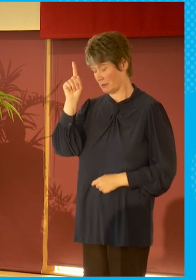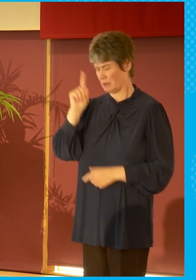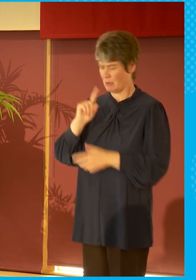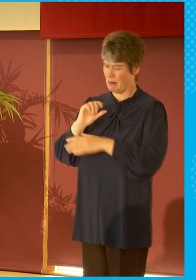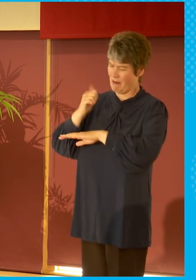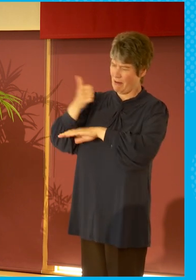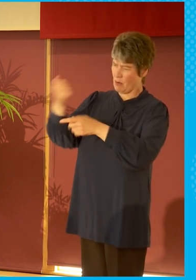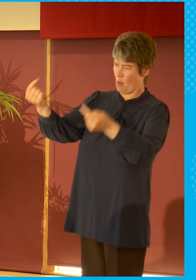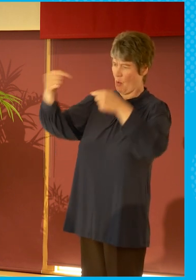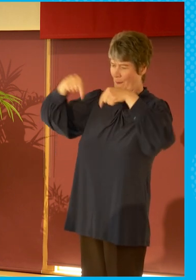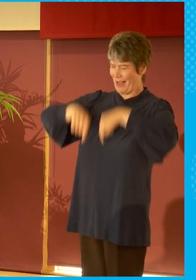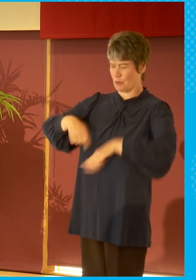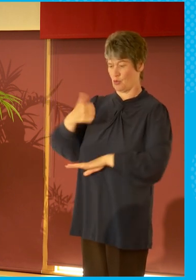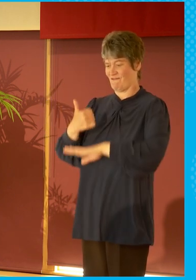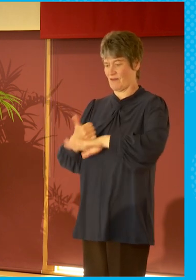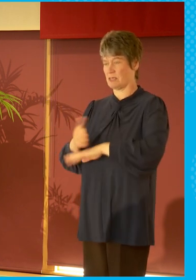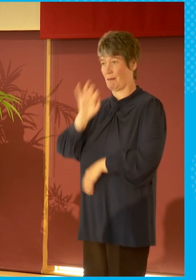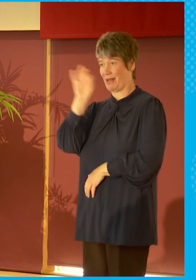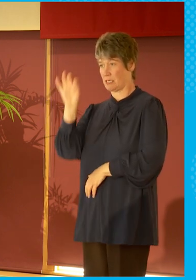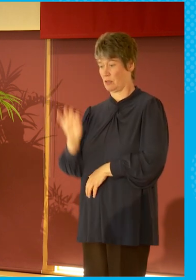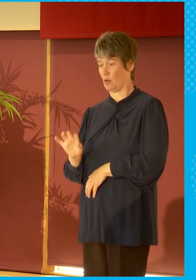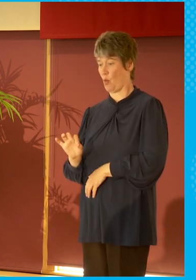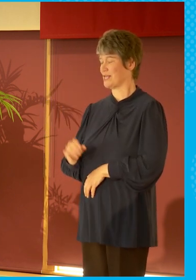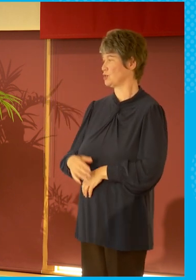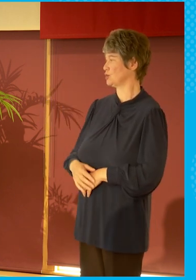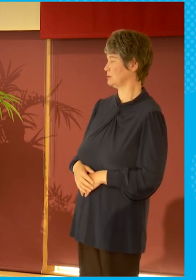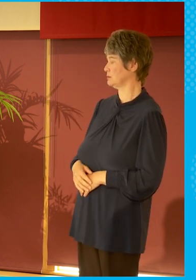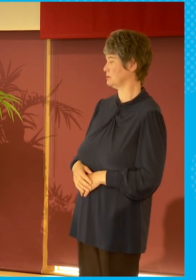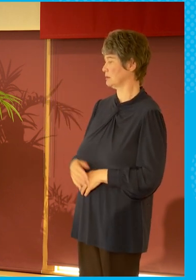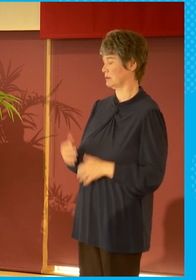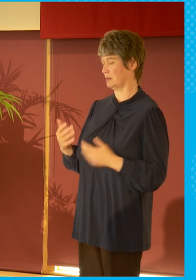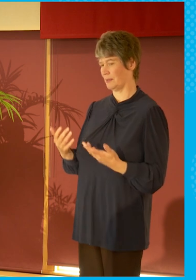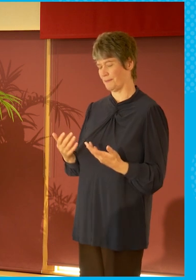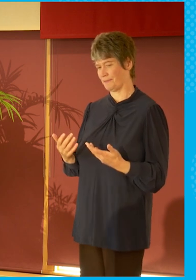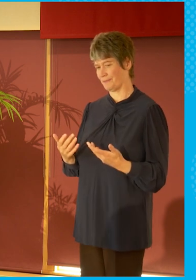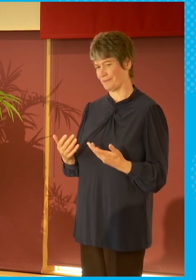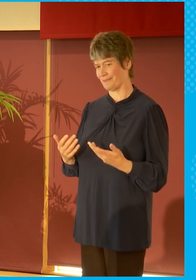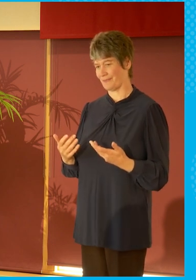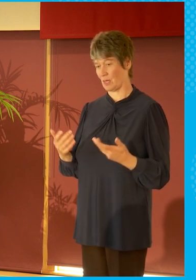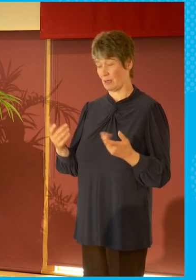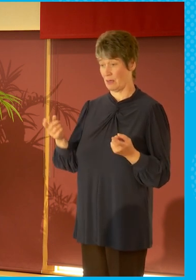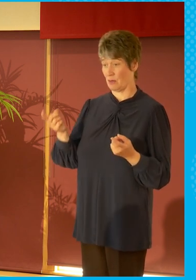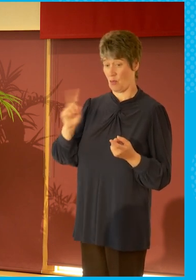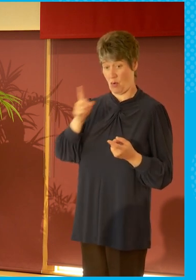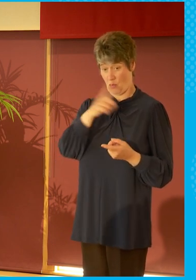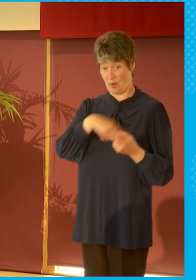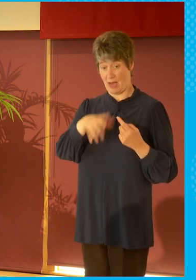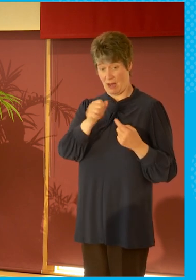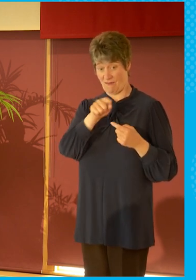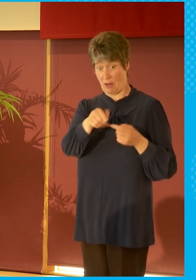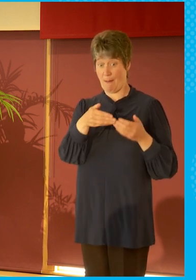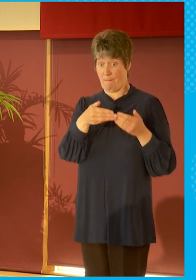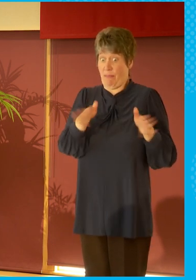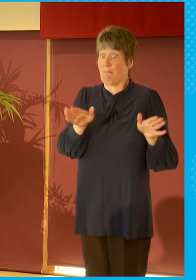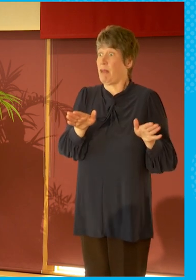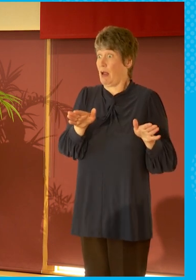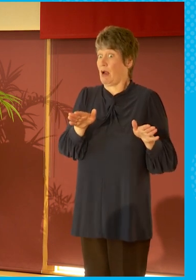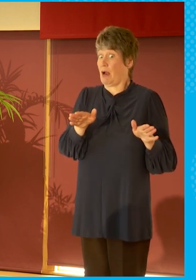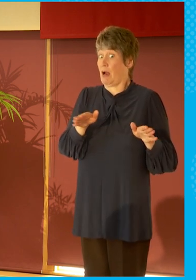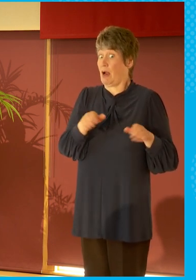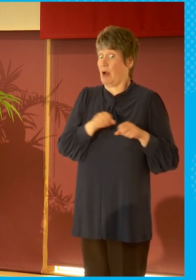questions are, how is what is left of the public system going to